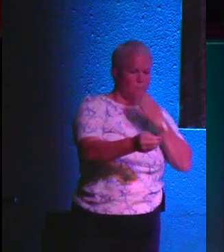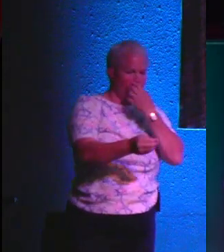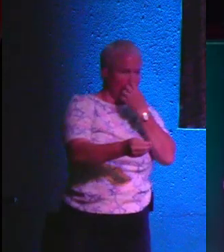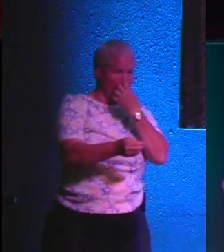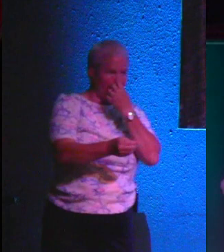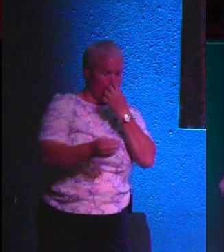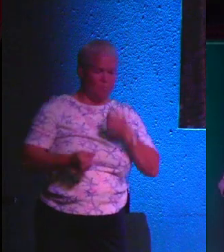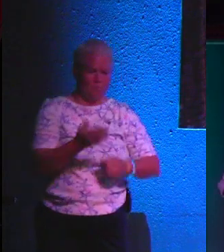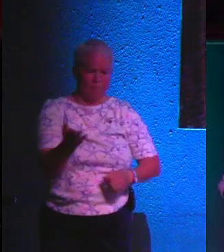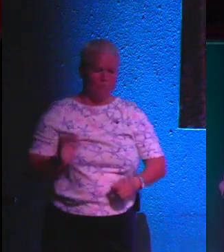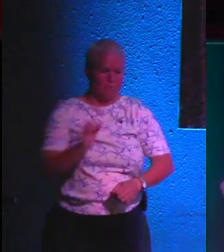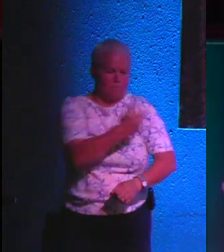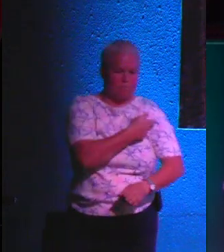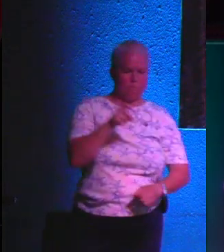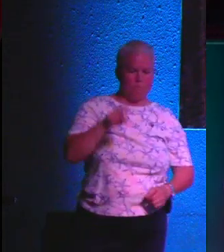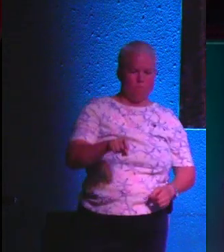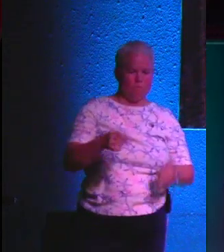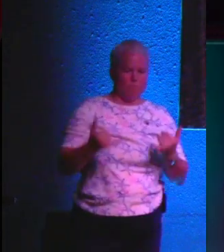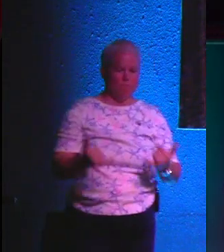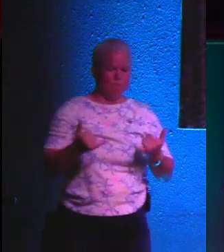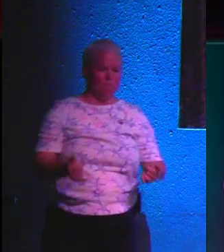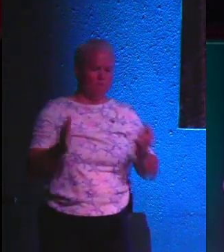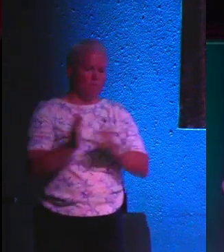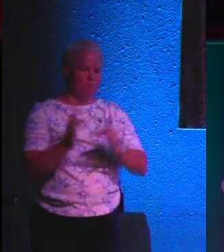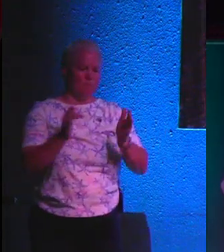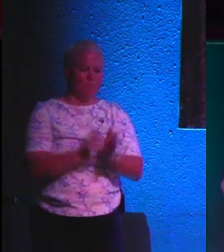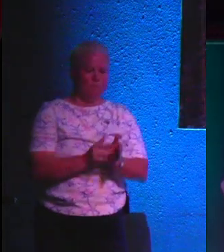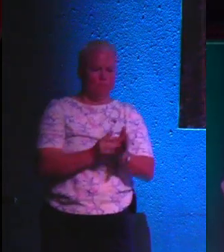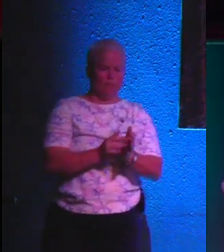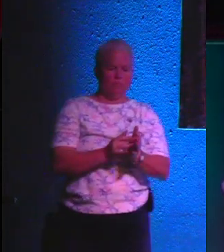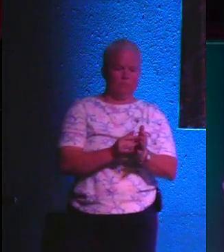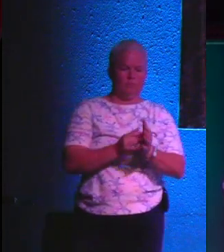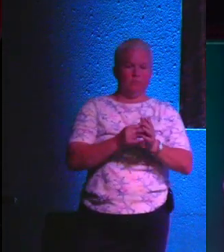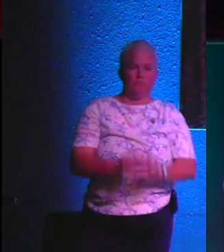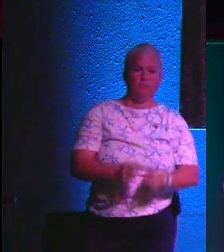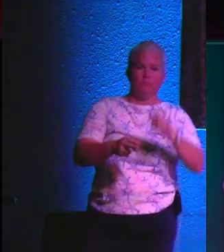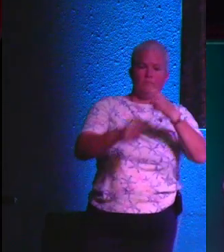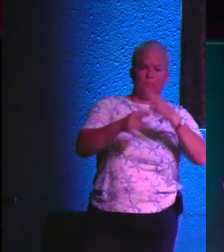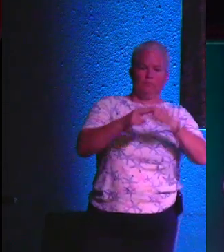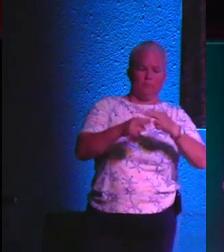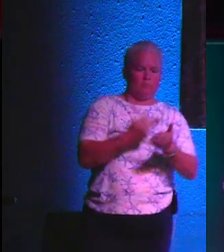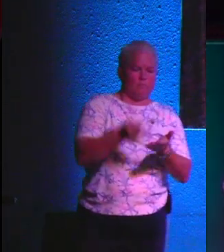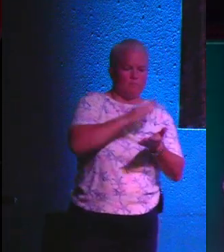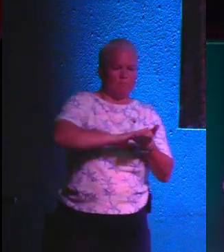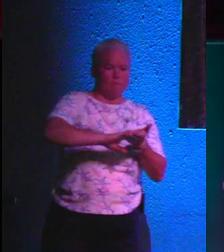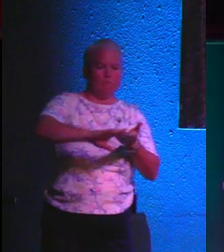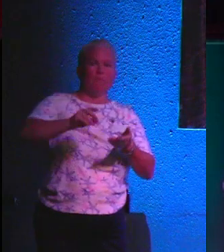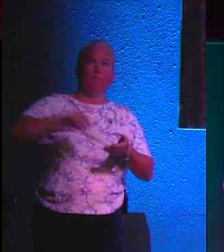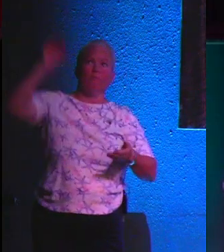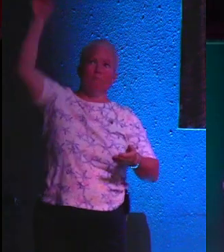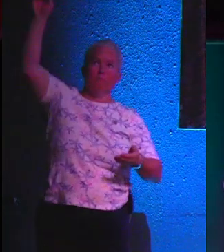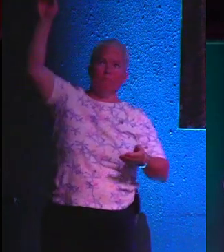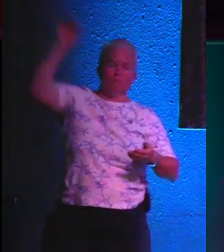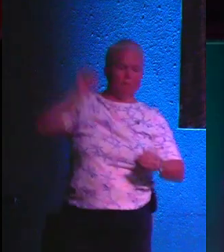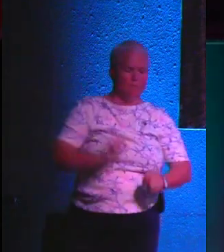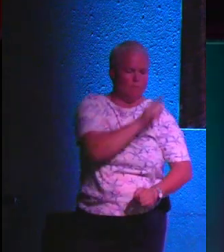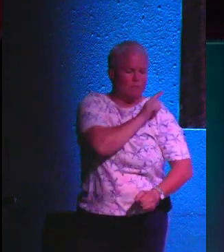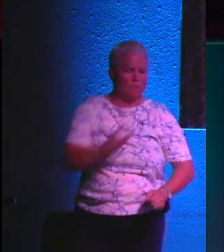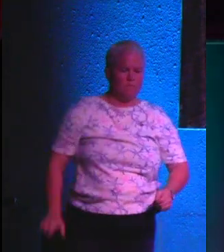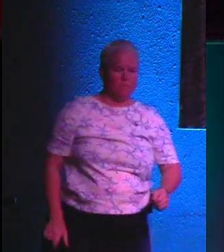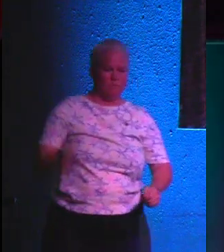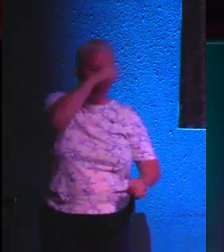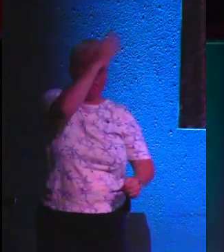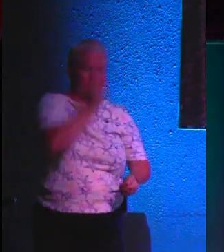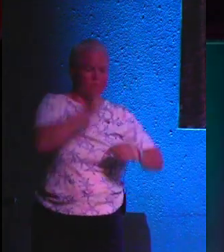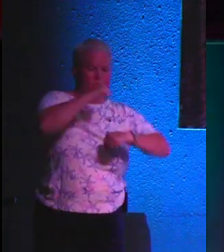single thing that we need. So today, Jesus, we lift your holy name on high. Lord God,